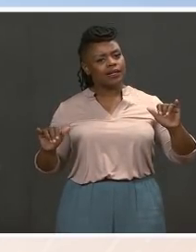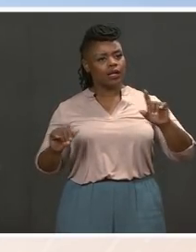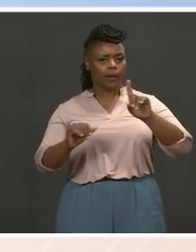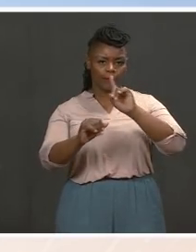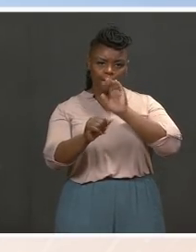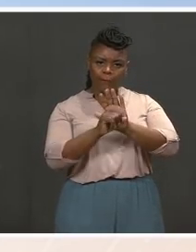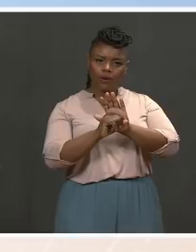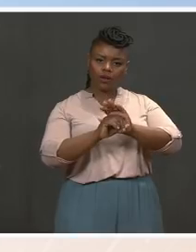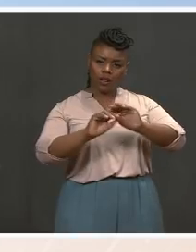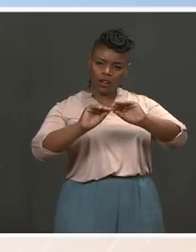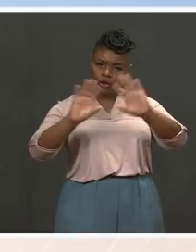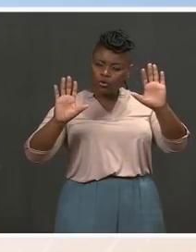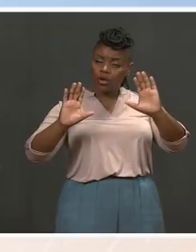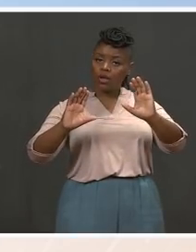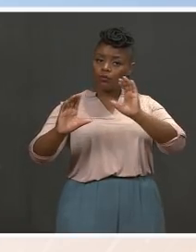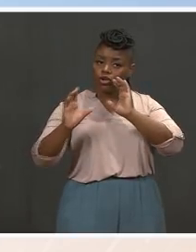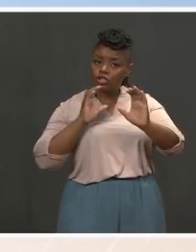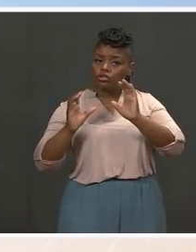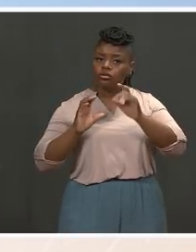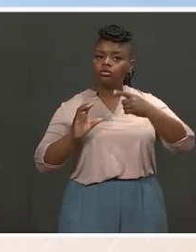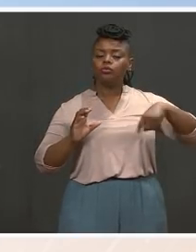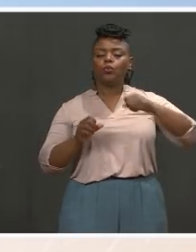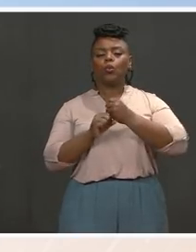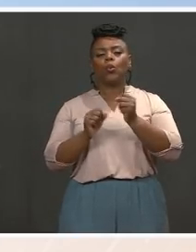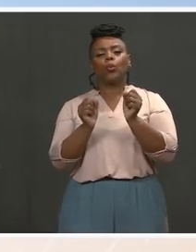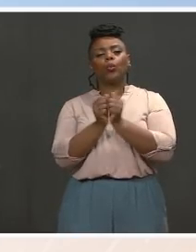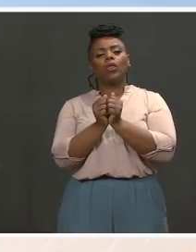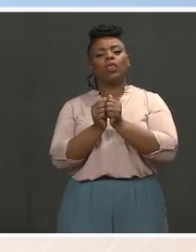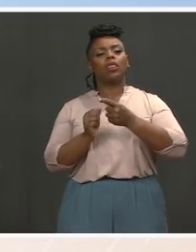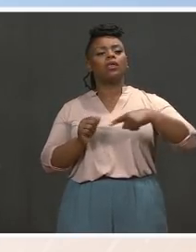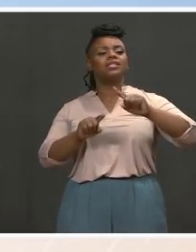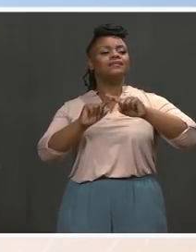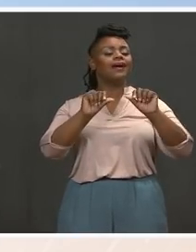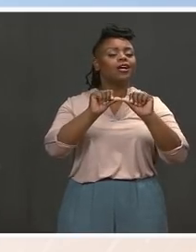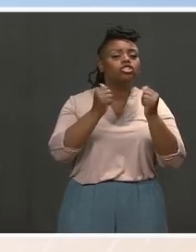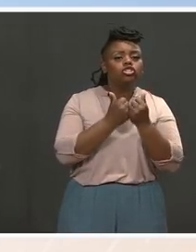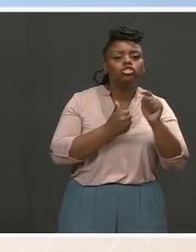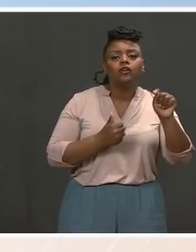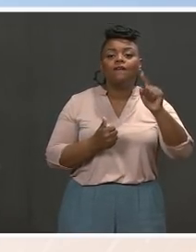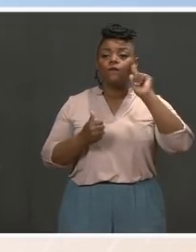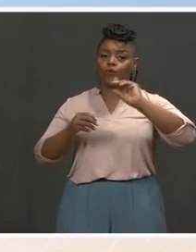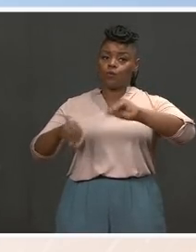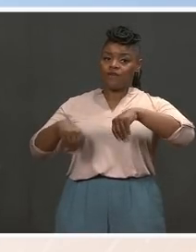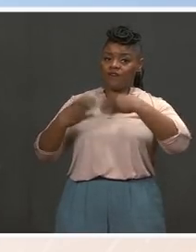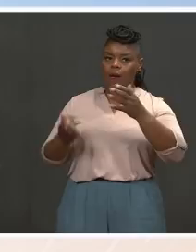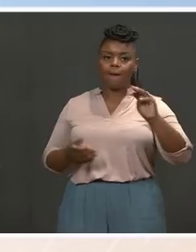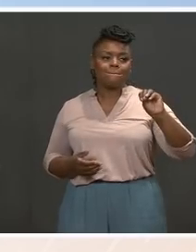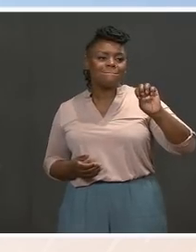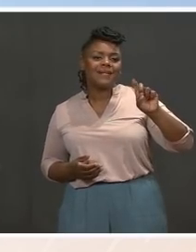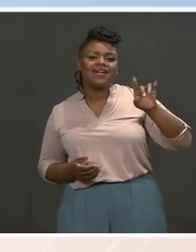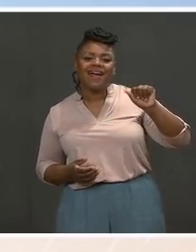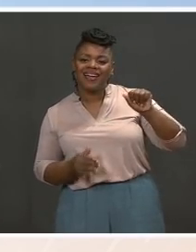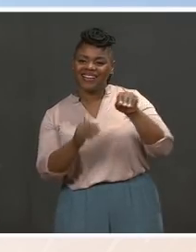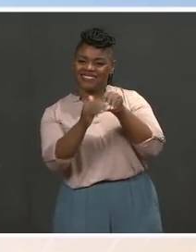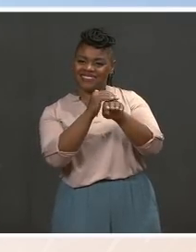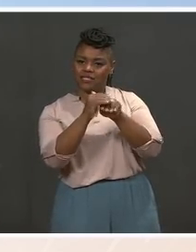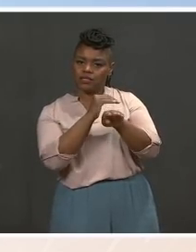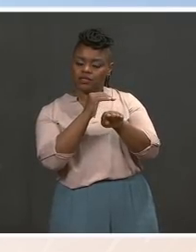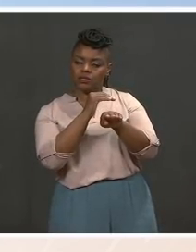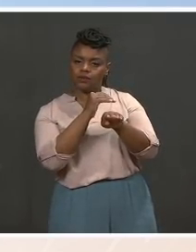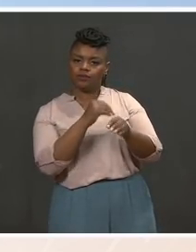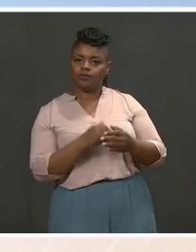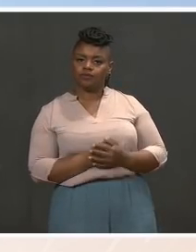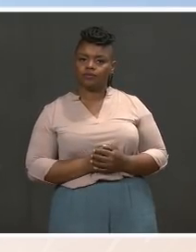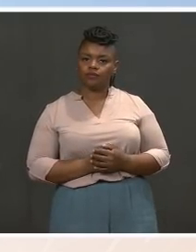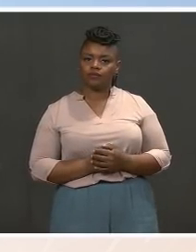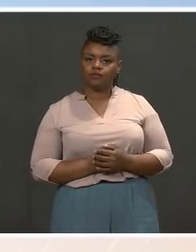to work with agencies on creating avenues for media access to and visibility into these facilities. So I think our